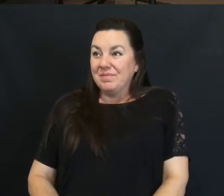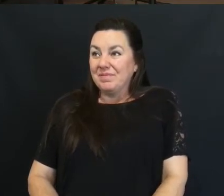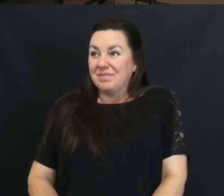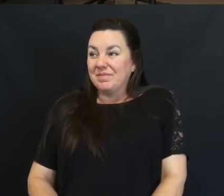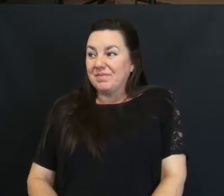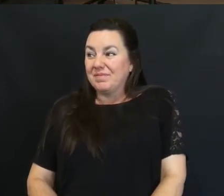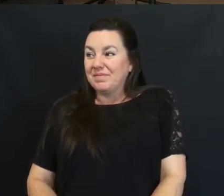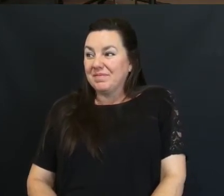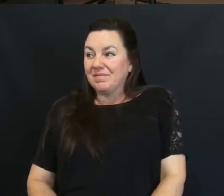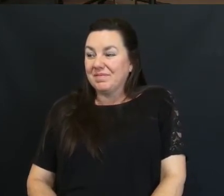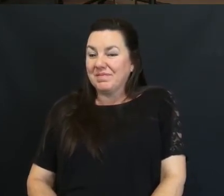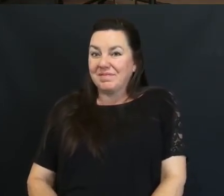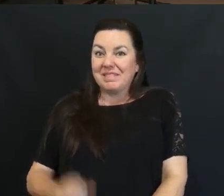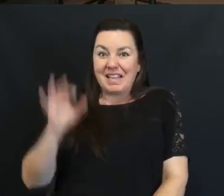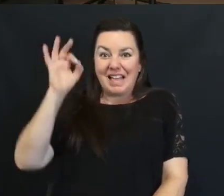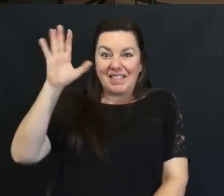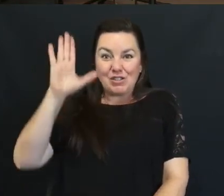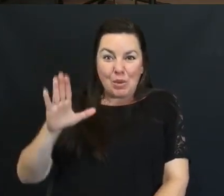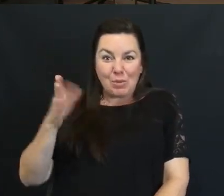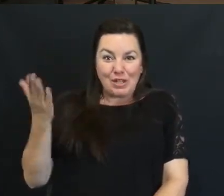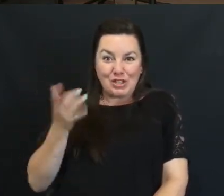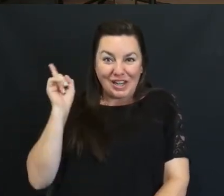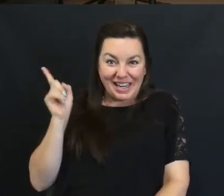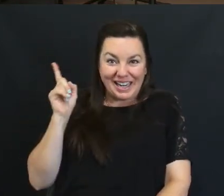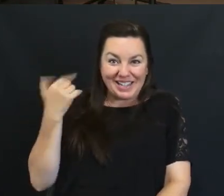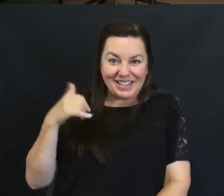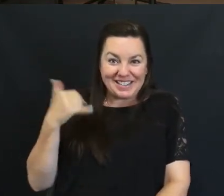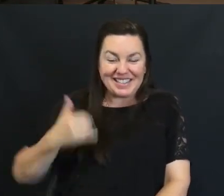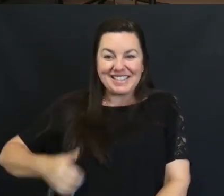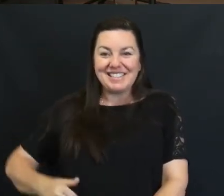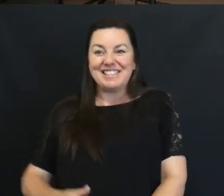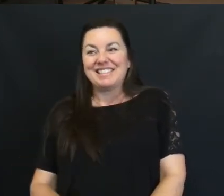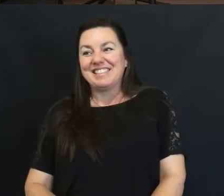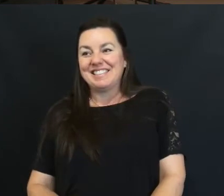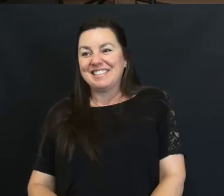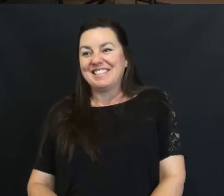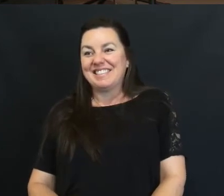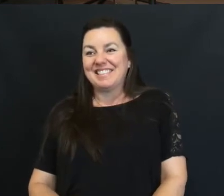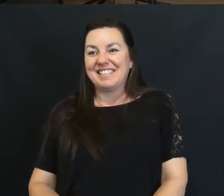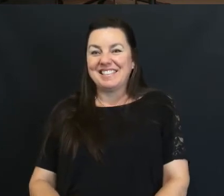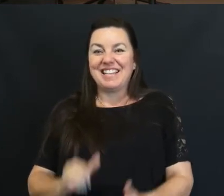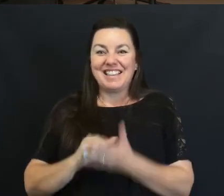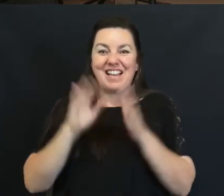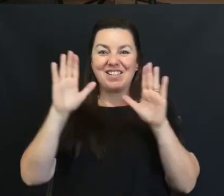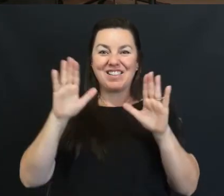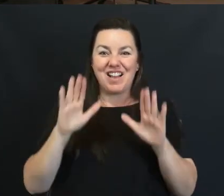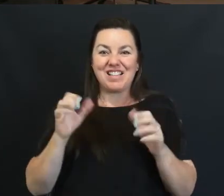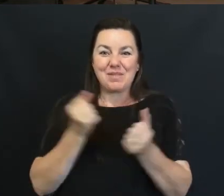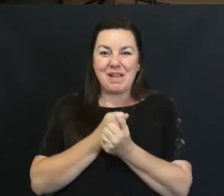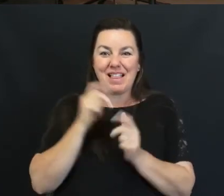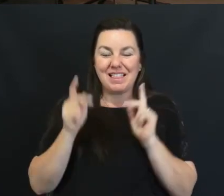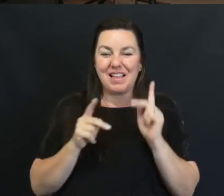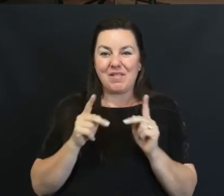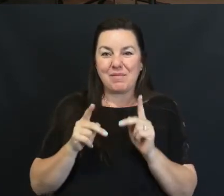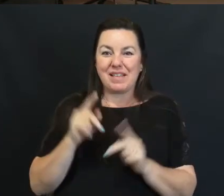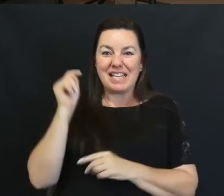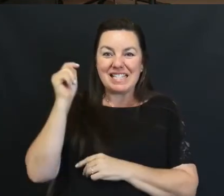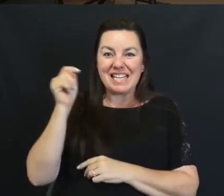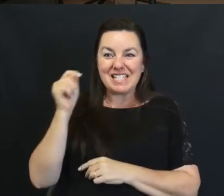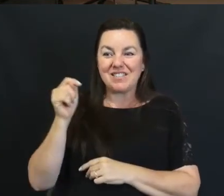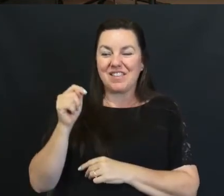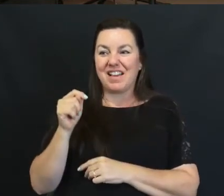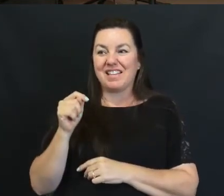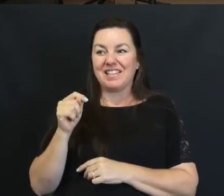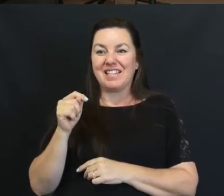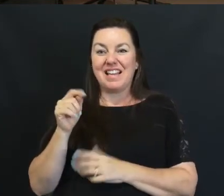There's A Preacher And Evangelist Right Here My Friends That Was Awesome I Love People That's Testified The